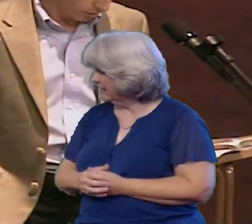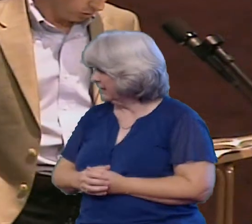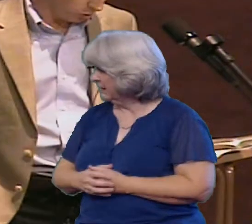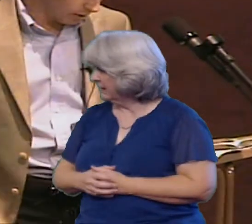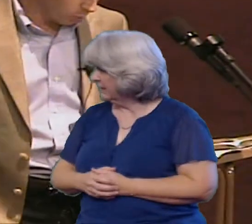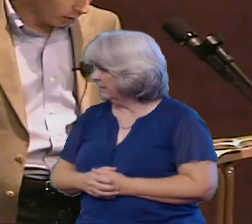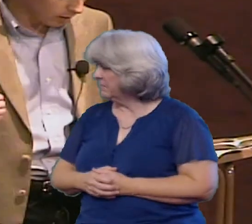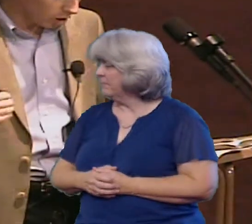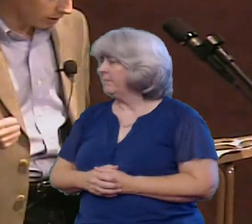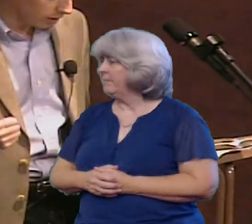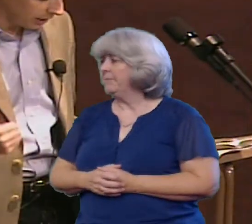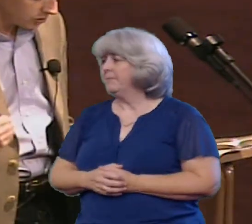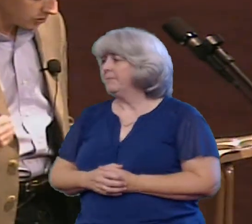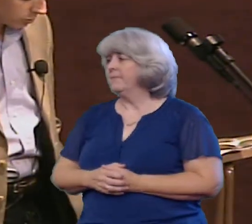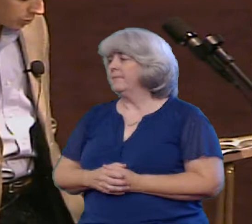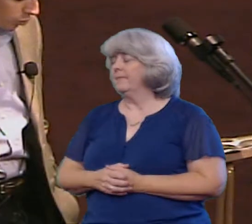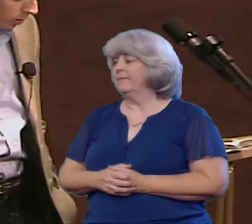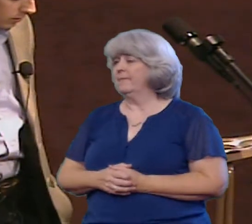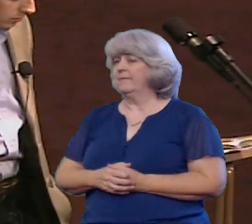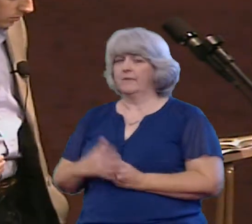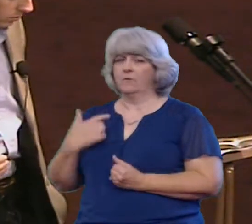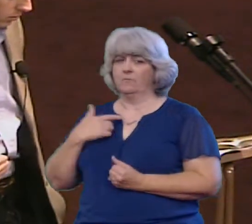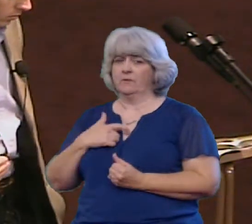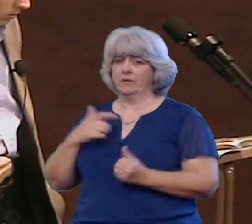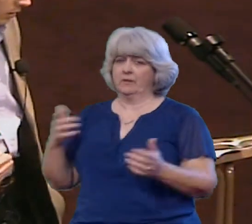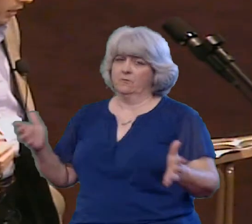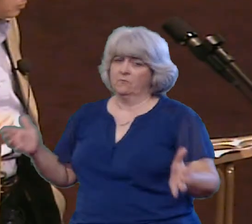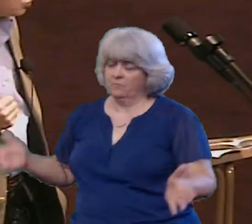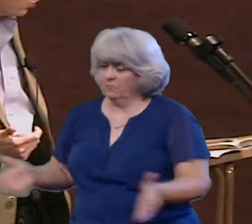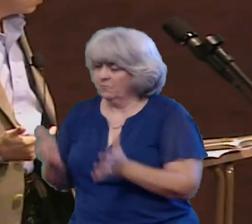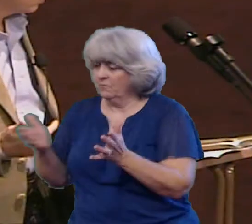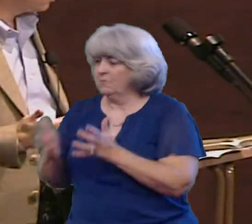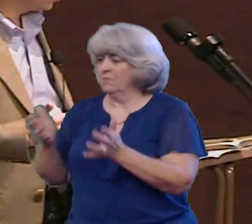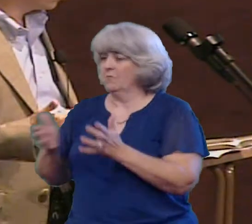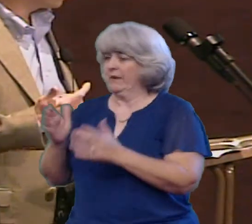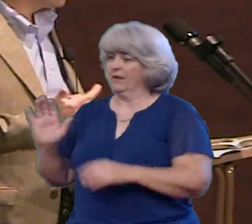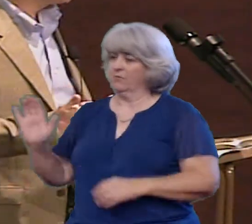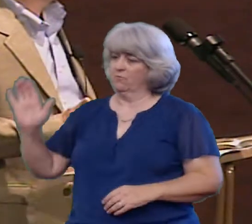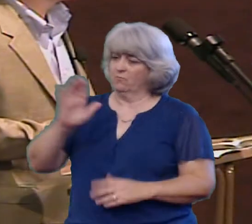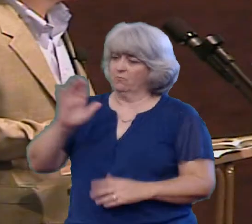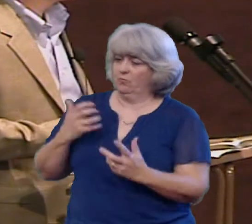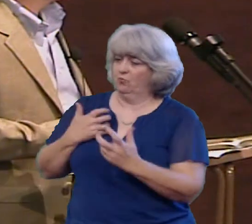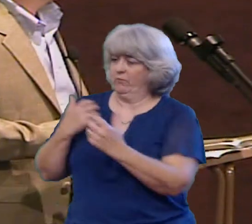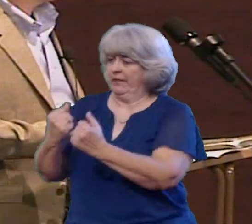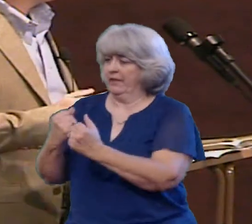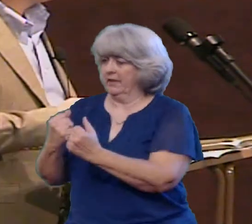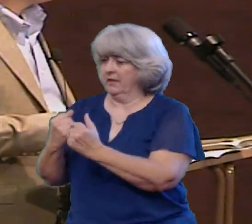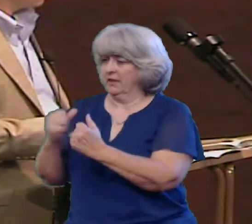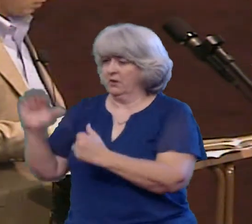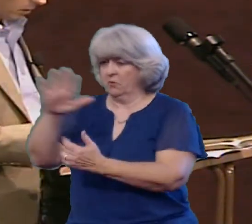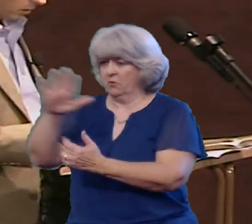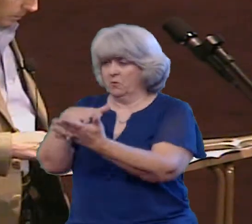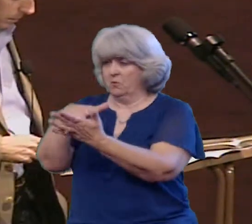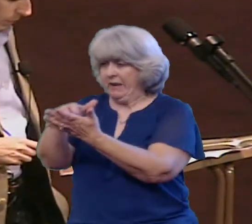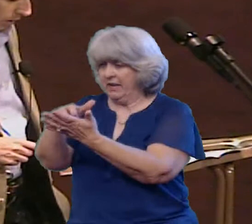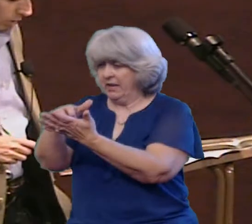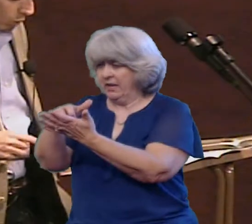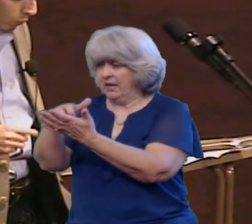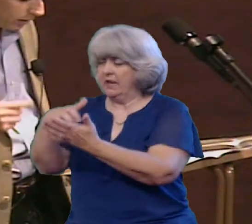You see, we encourage each other's strengths And strengthen each other's weaknesses Let me read that again